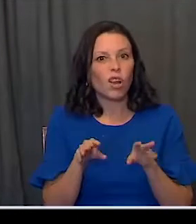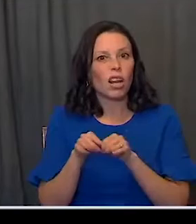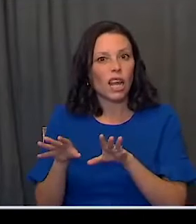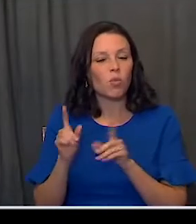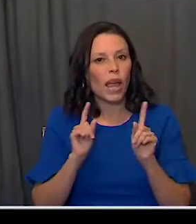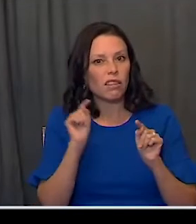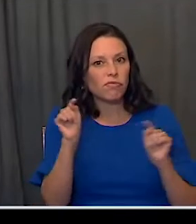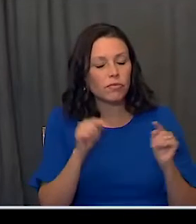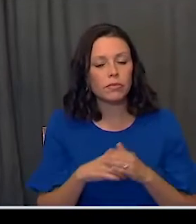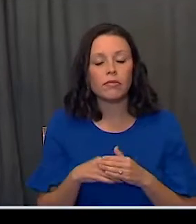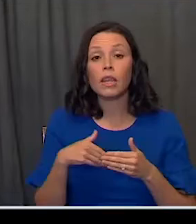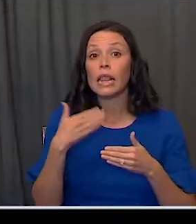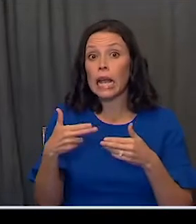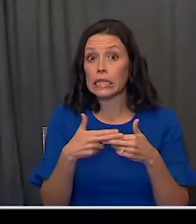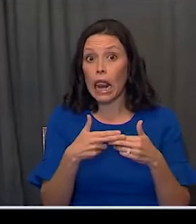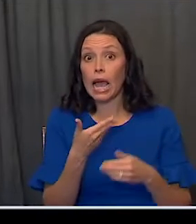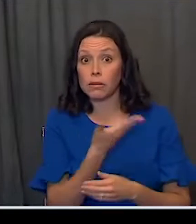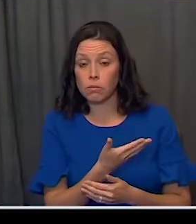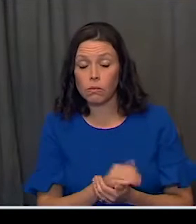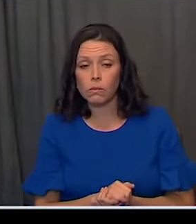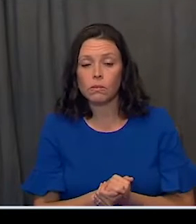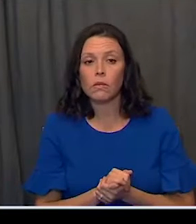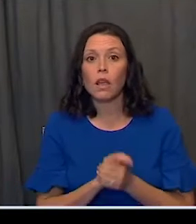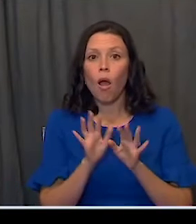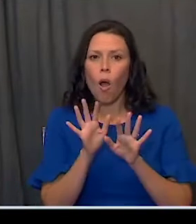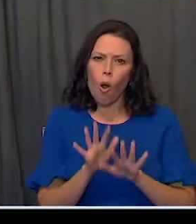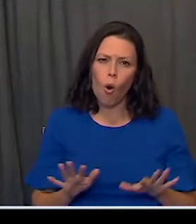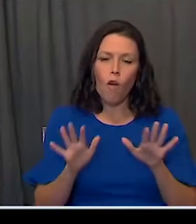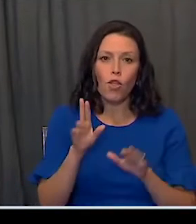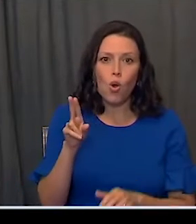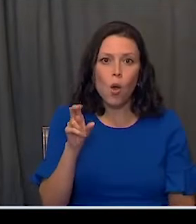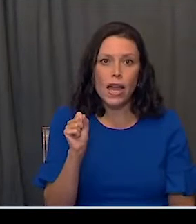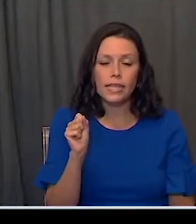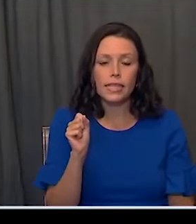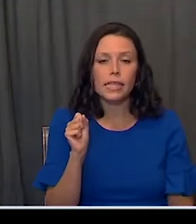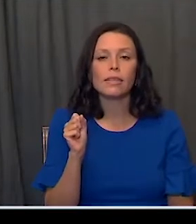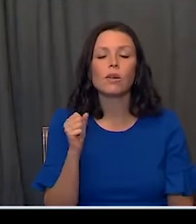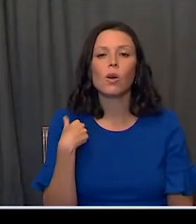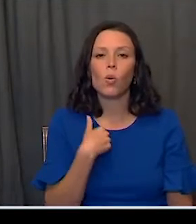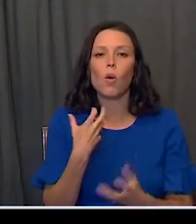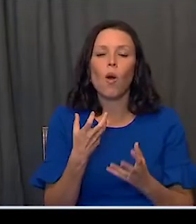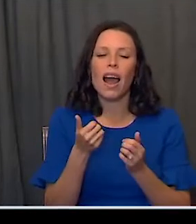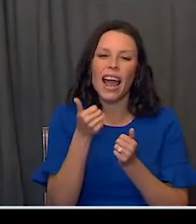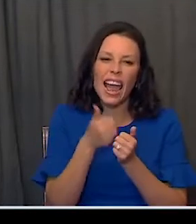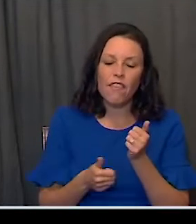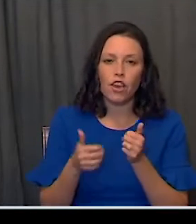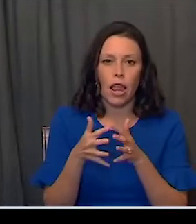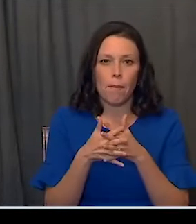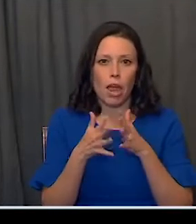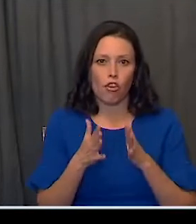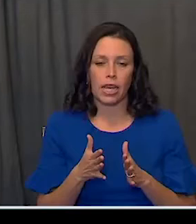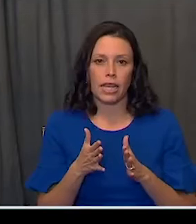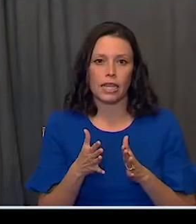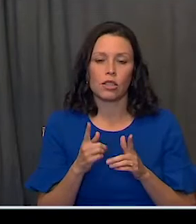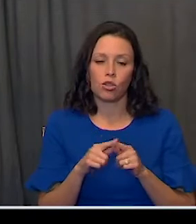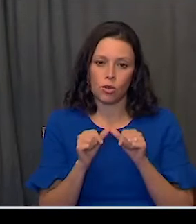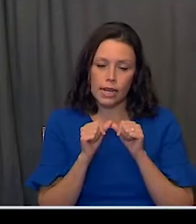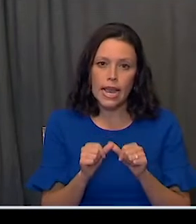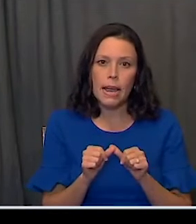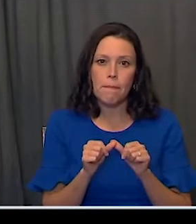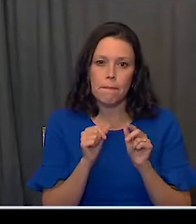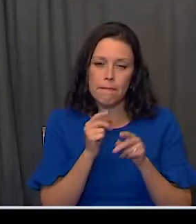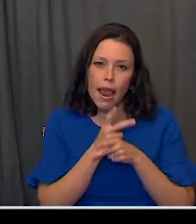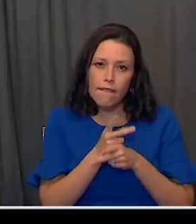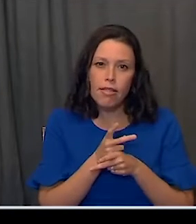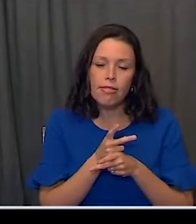slide really shows the country as a whole, and why we're asking every American to remain vigilant.